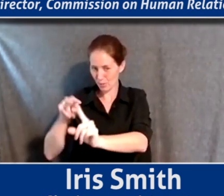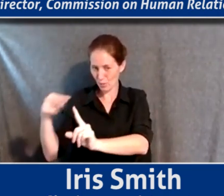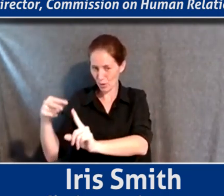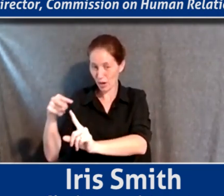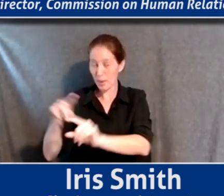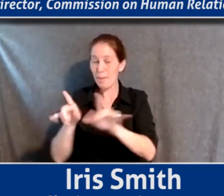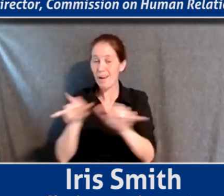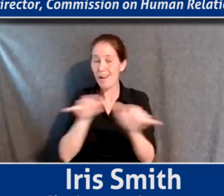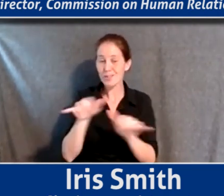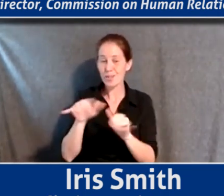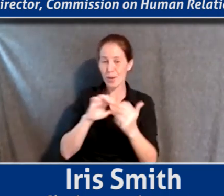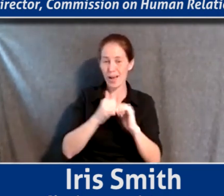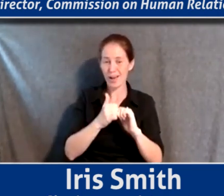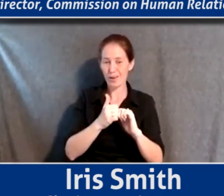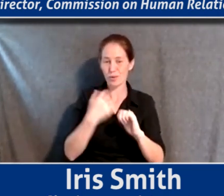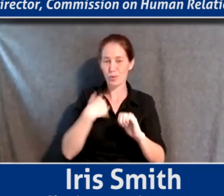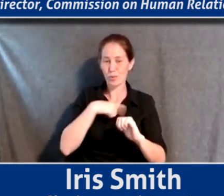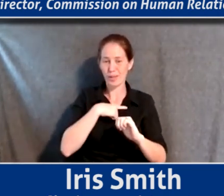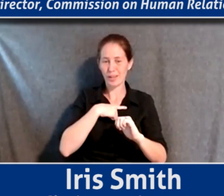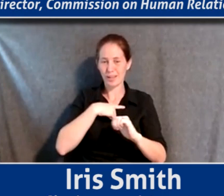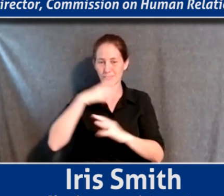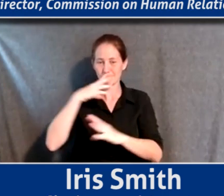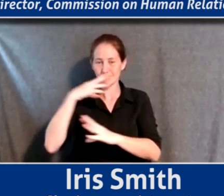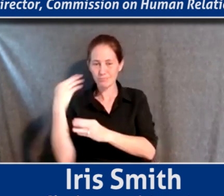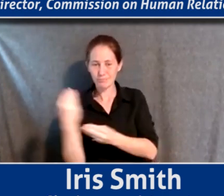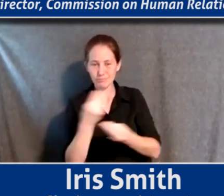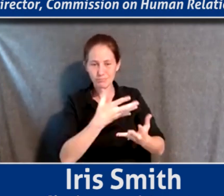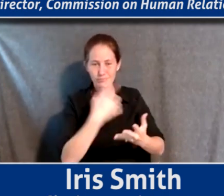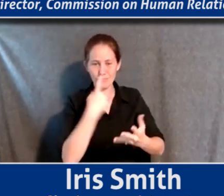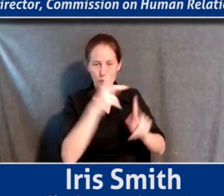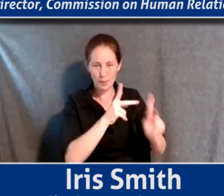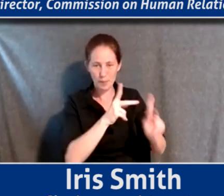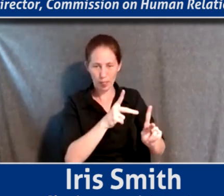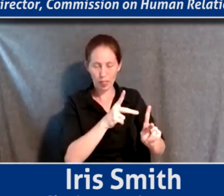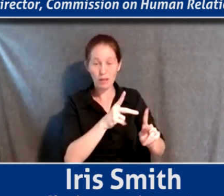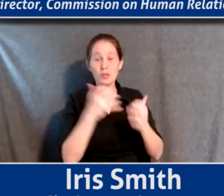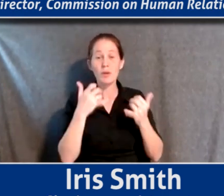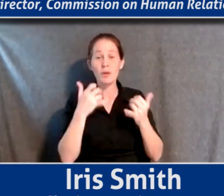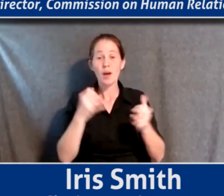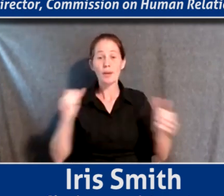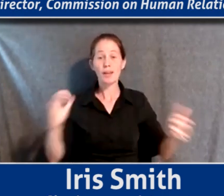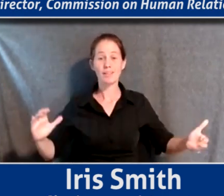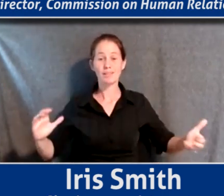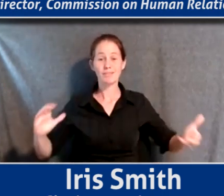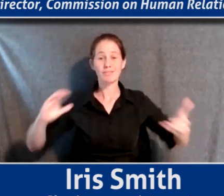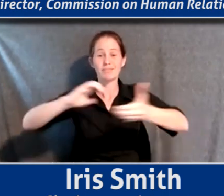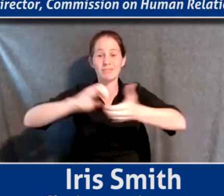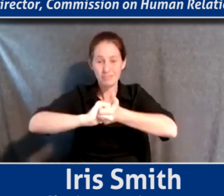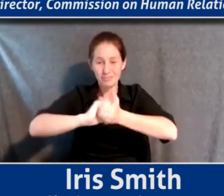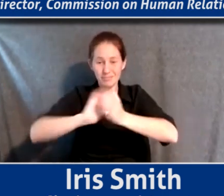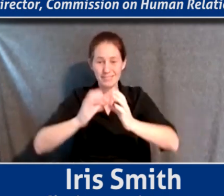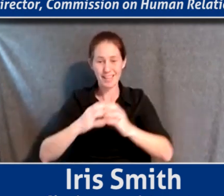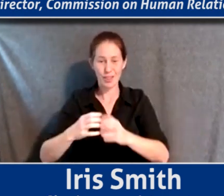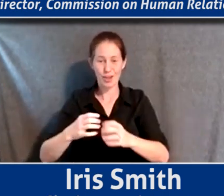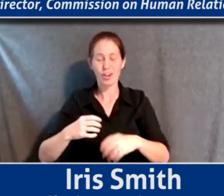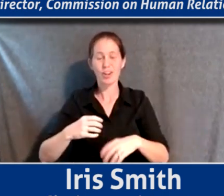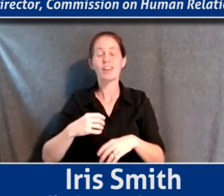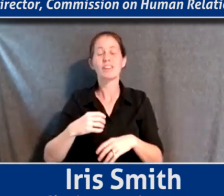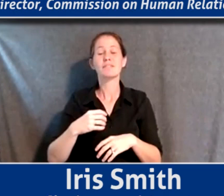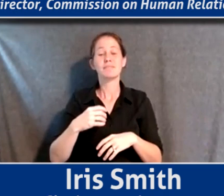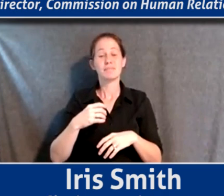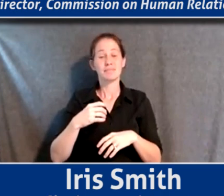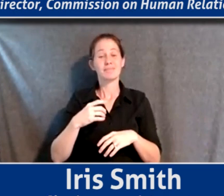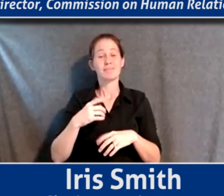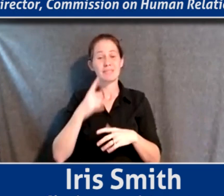also how do we kind of we relate that. And so now we're able to bring those pieces together in